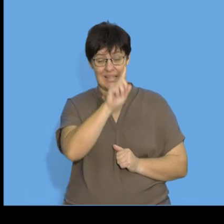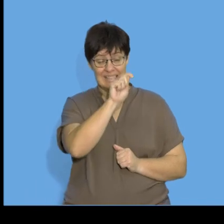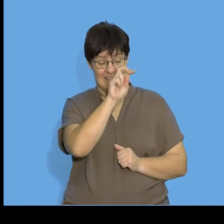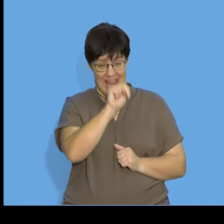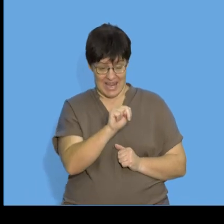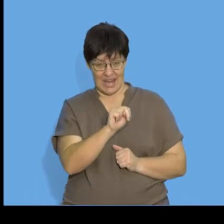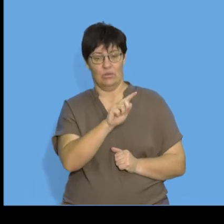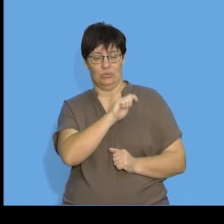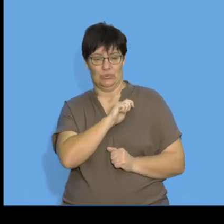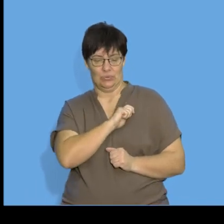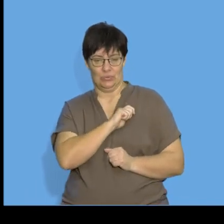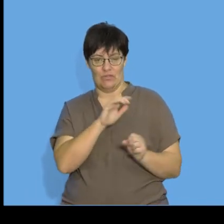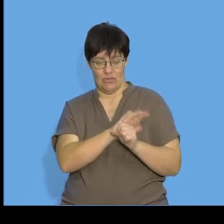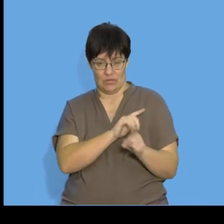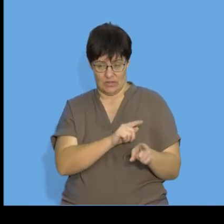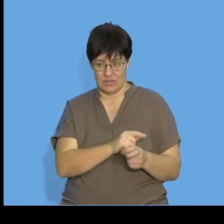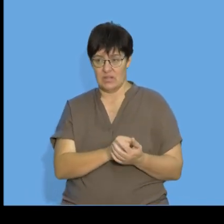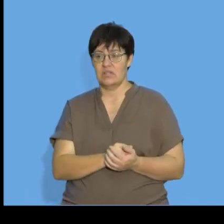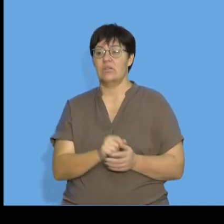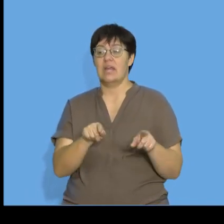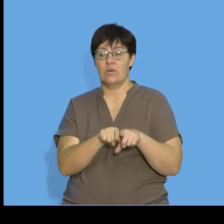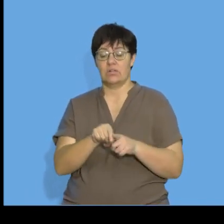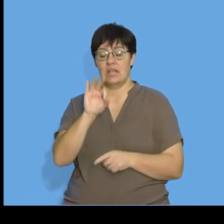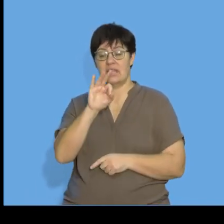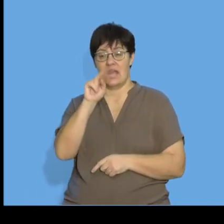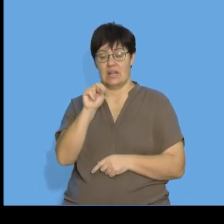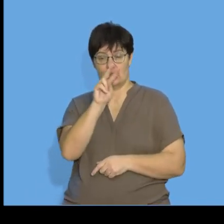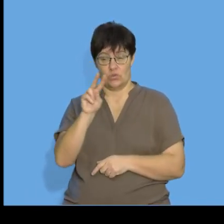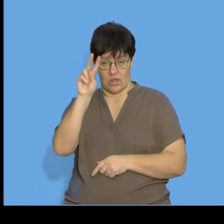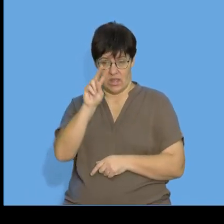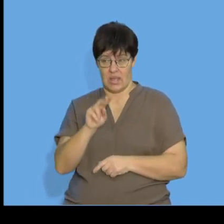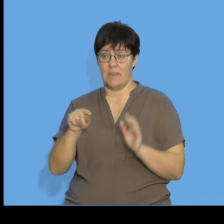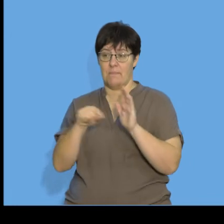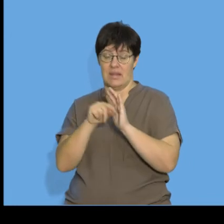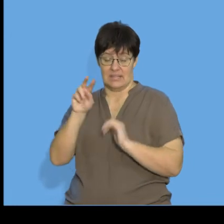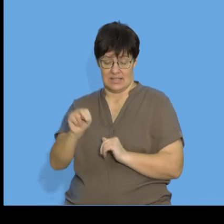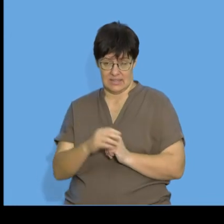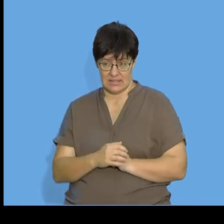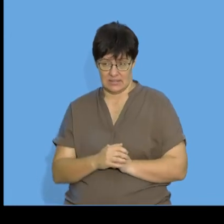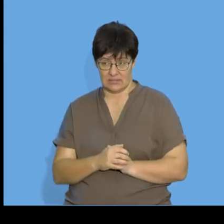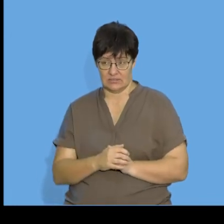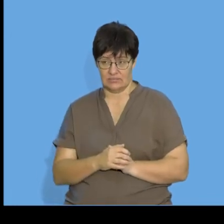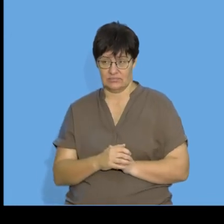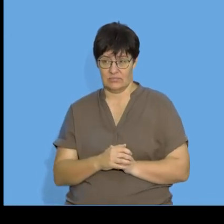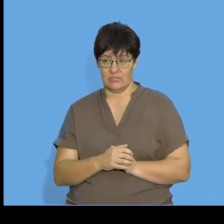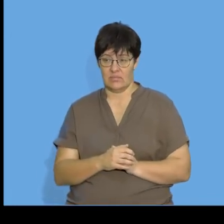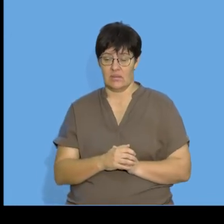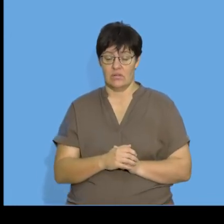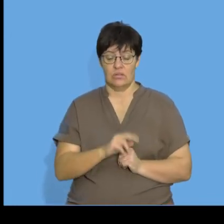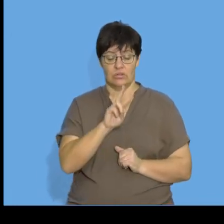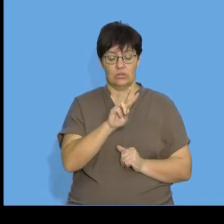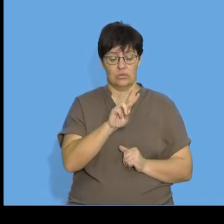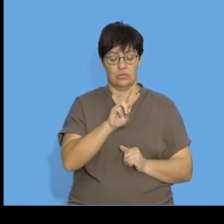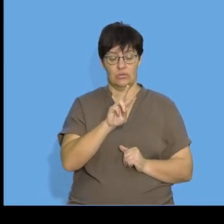value which will be equal to 3n squared minus n I'm going to carry the